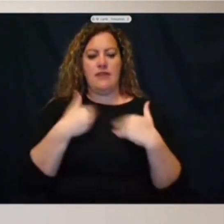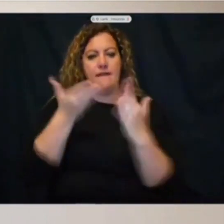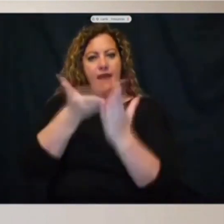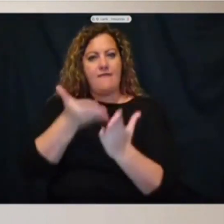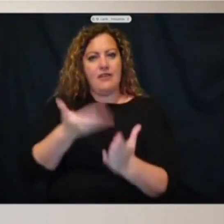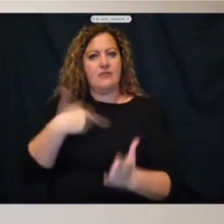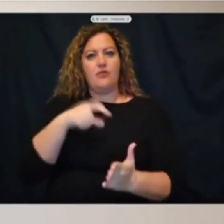There are a lot of do at the